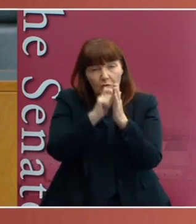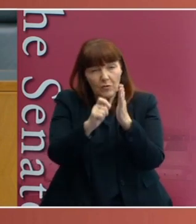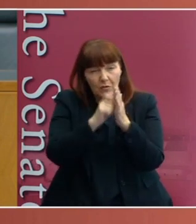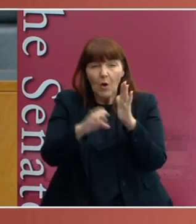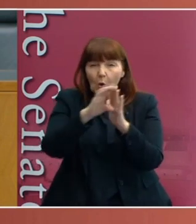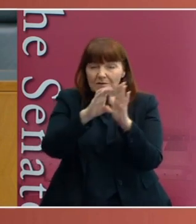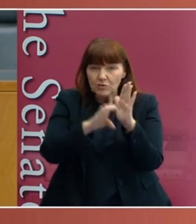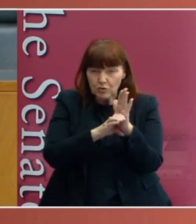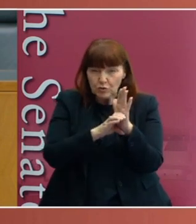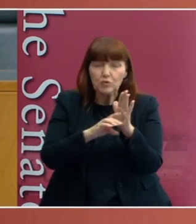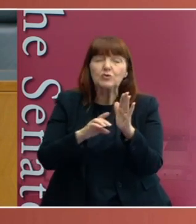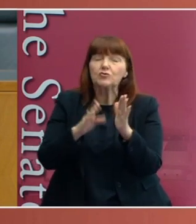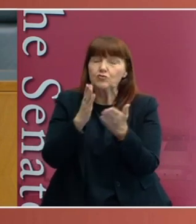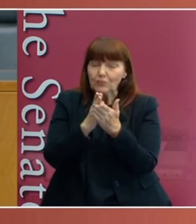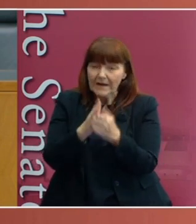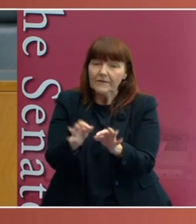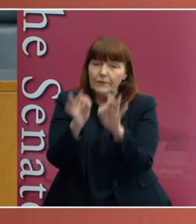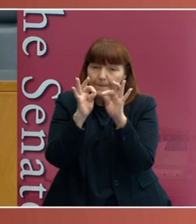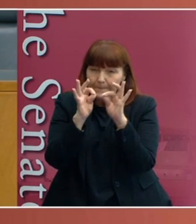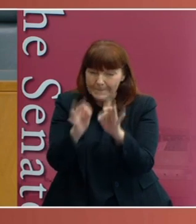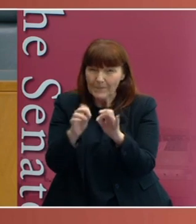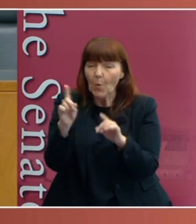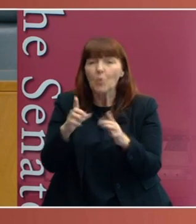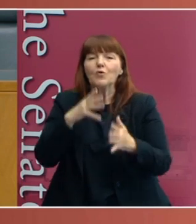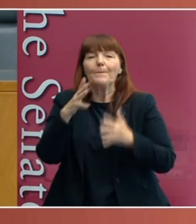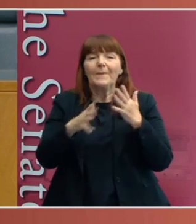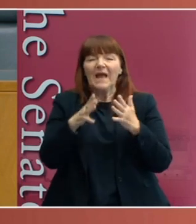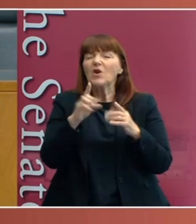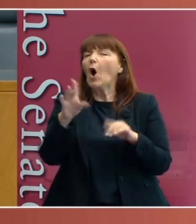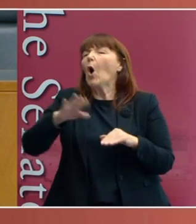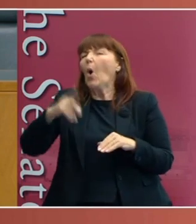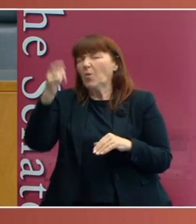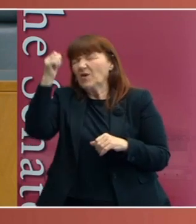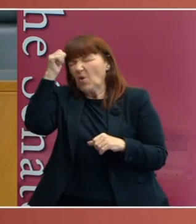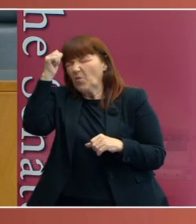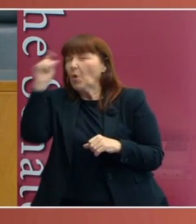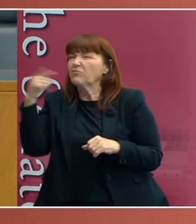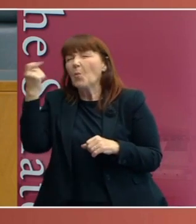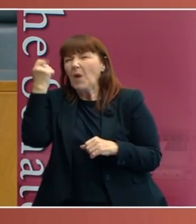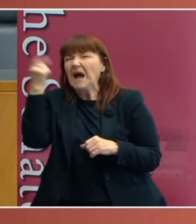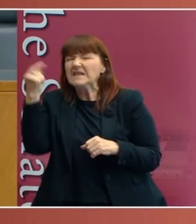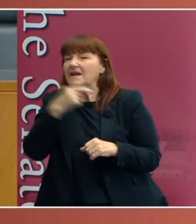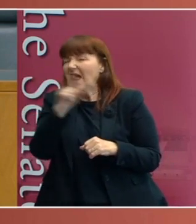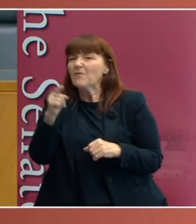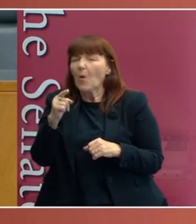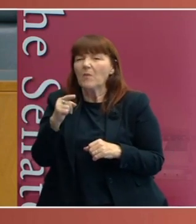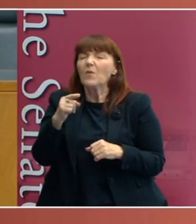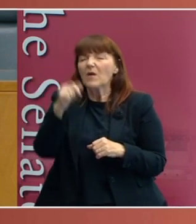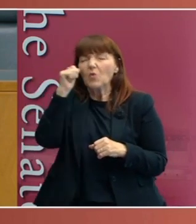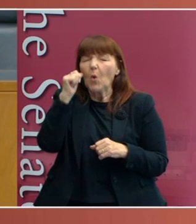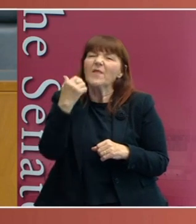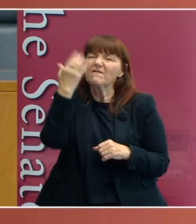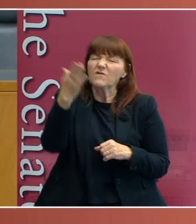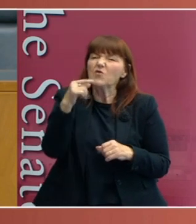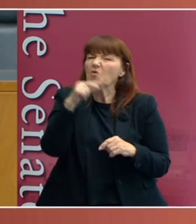what you mean. And not just to think, oh, well, we all understand what it means and that's how everybody's going to apply it in the future. So